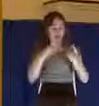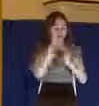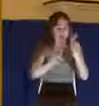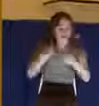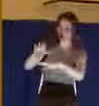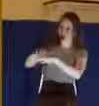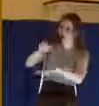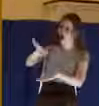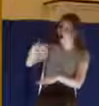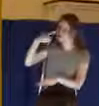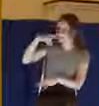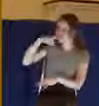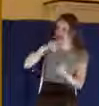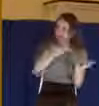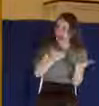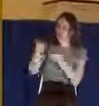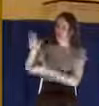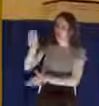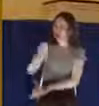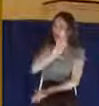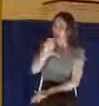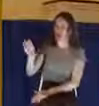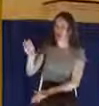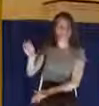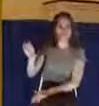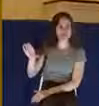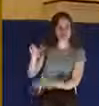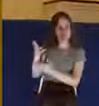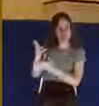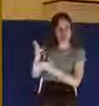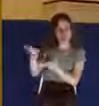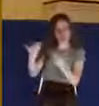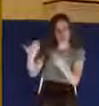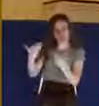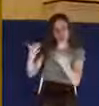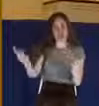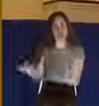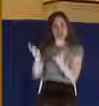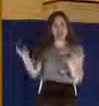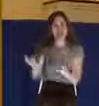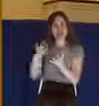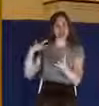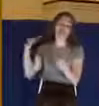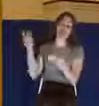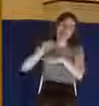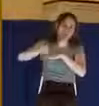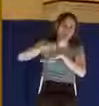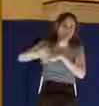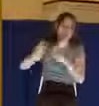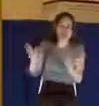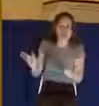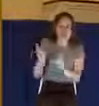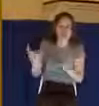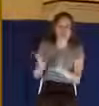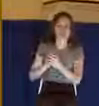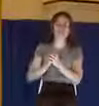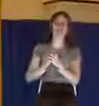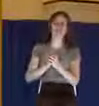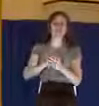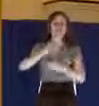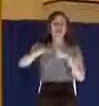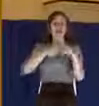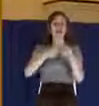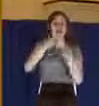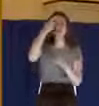compel is a word to press into service. This is a word that was used whenever a Roman soldier would draft a